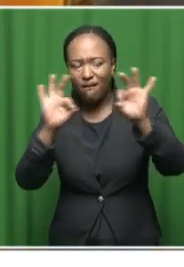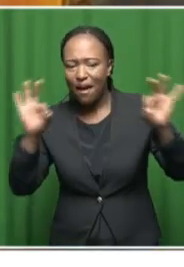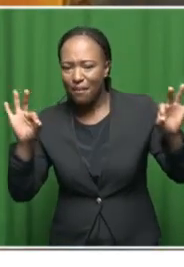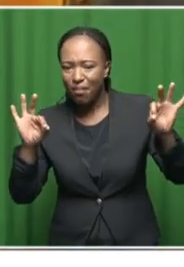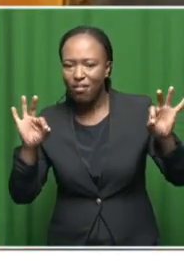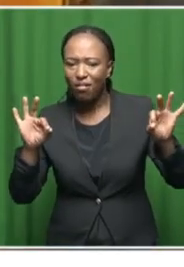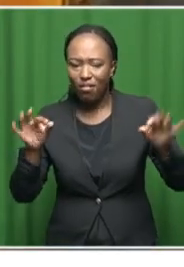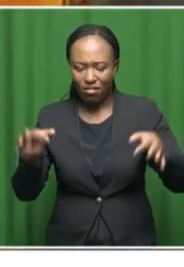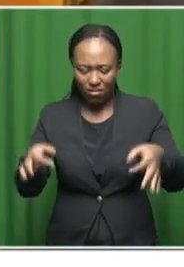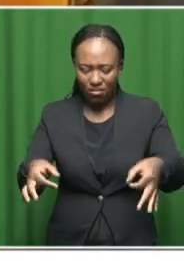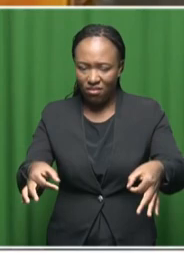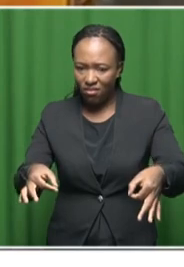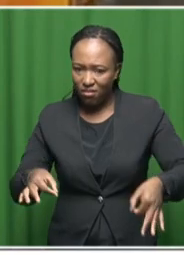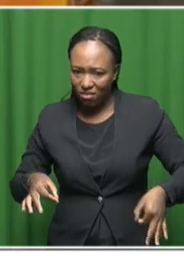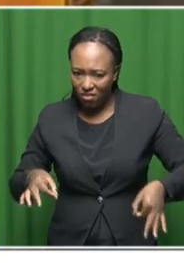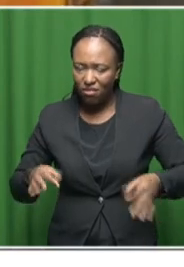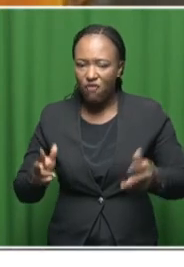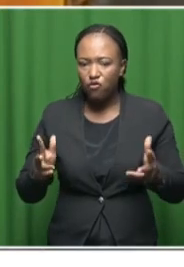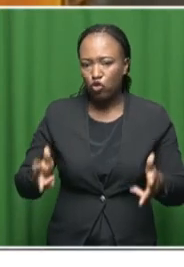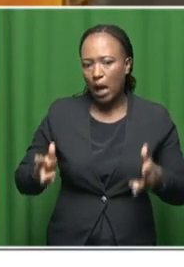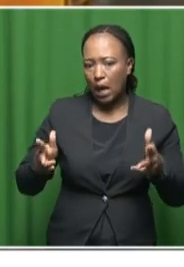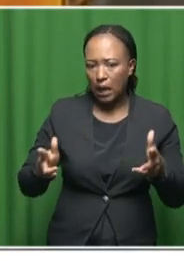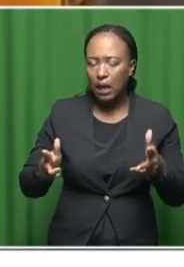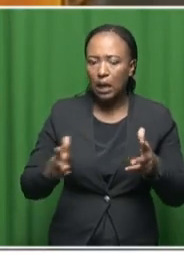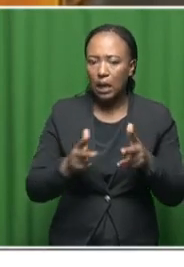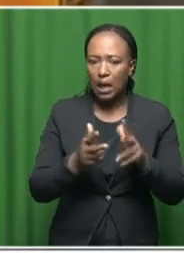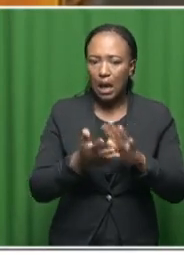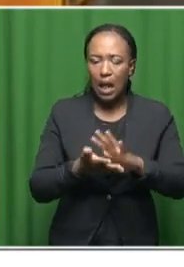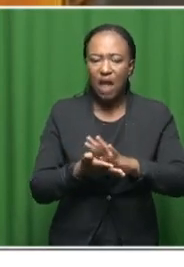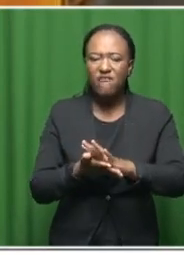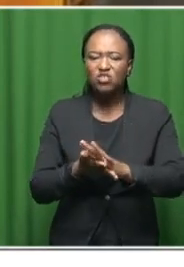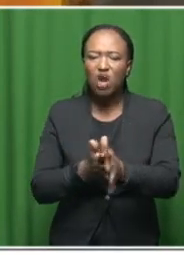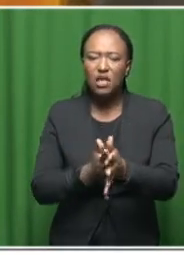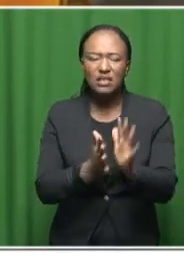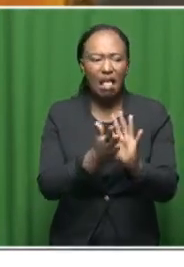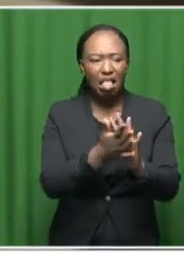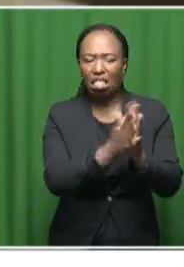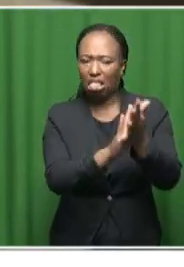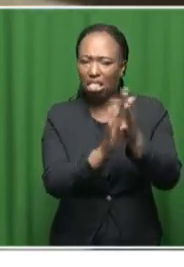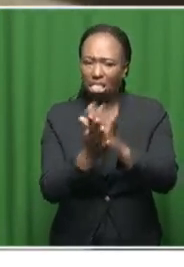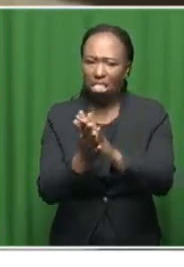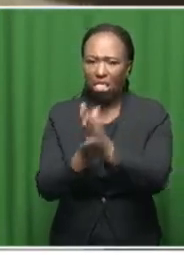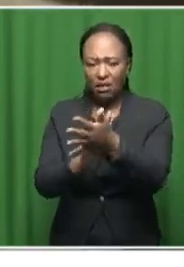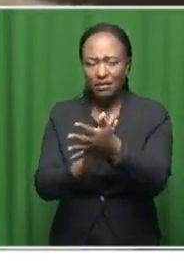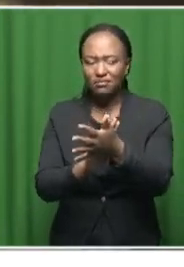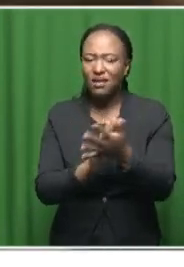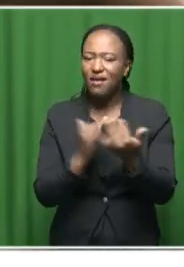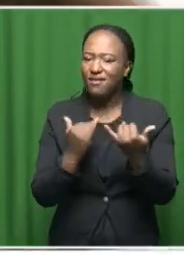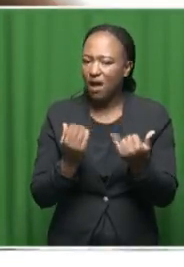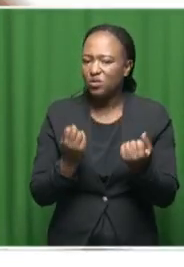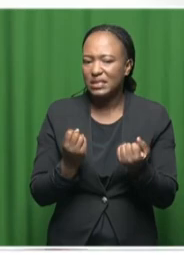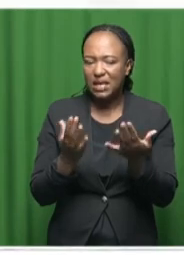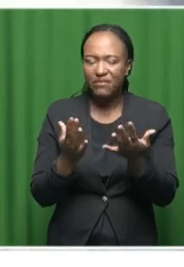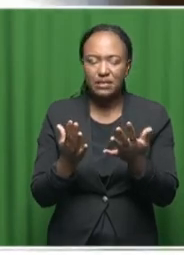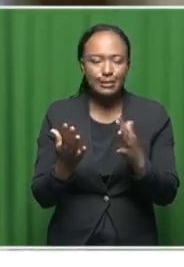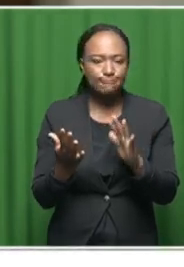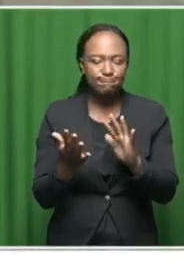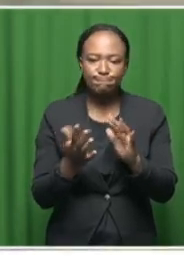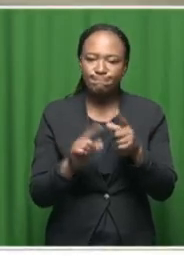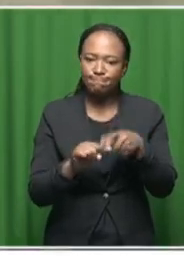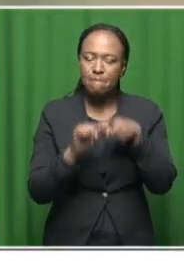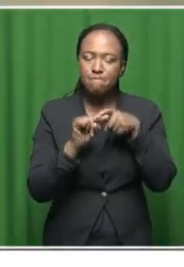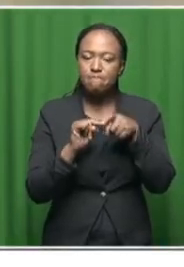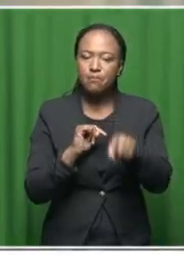rail tracks and vandalism of infrastructure, has affected the services. Authorities say plans are